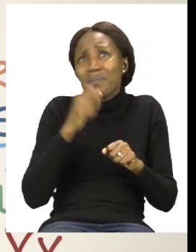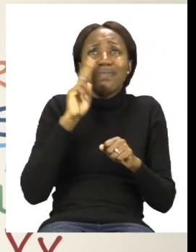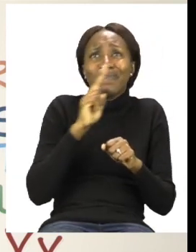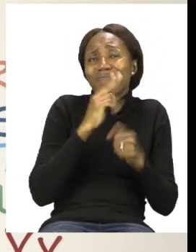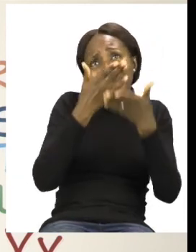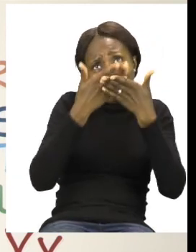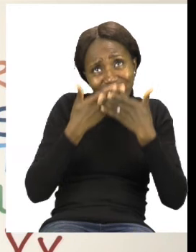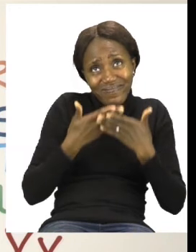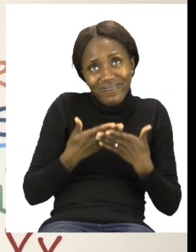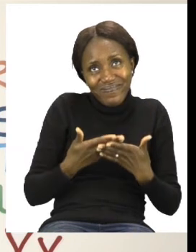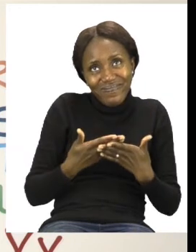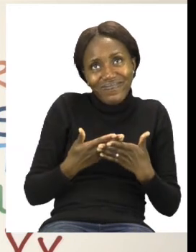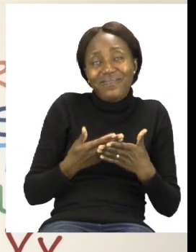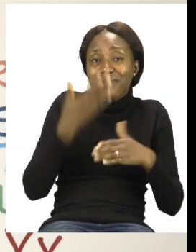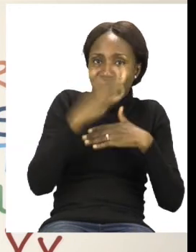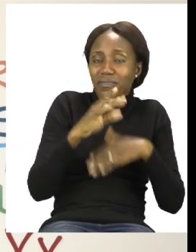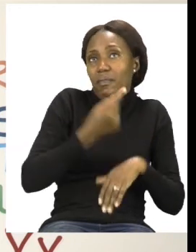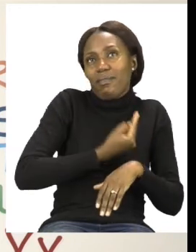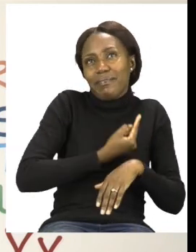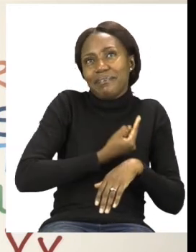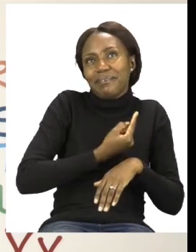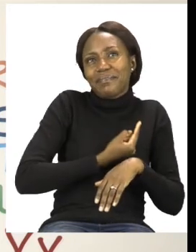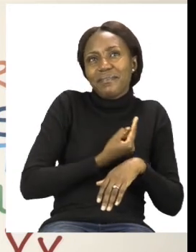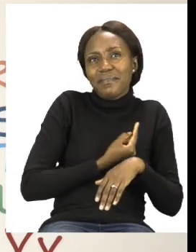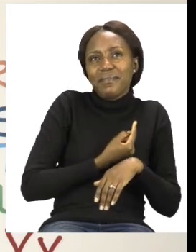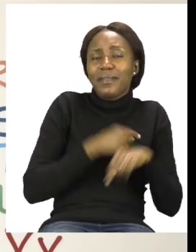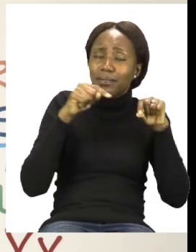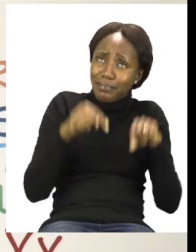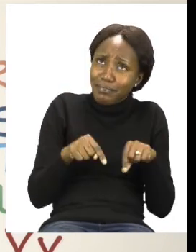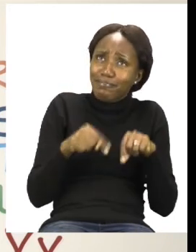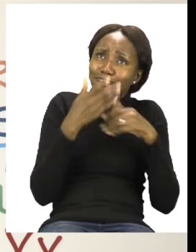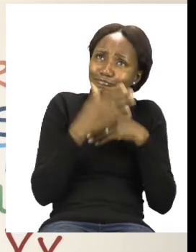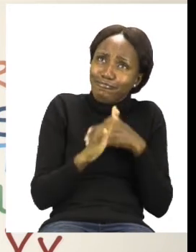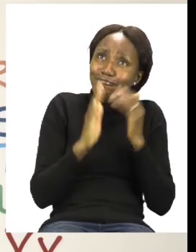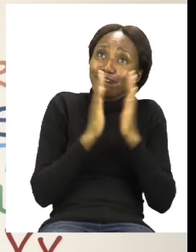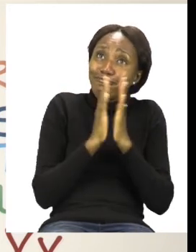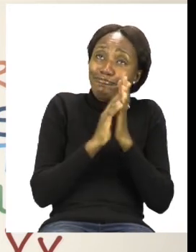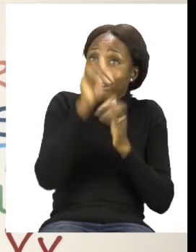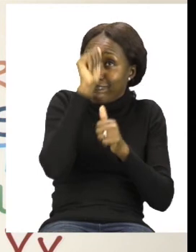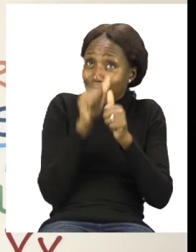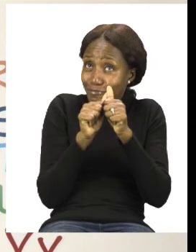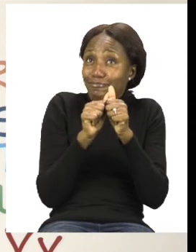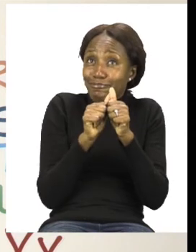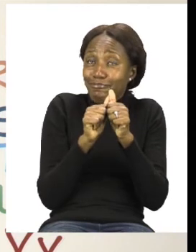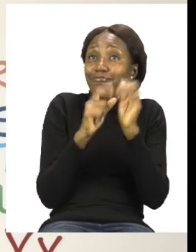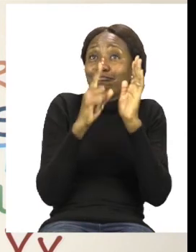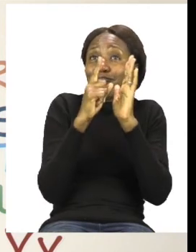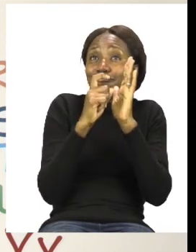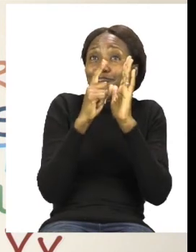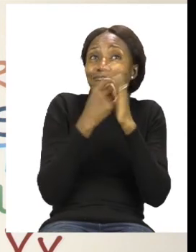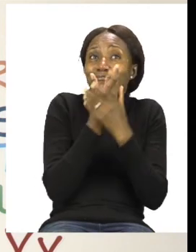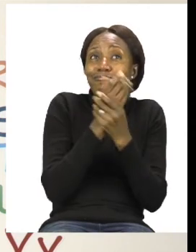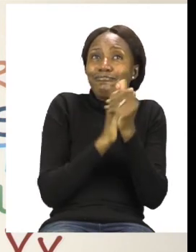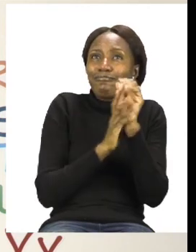your work by yourself. Now that we are done, we need to sanitize. Remember, when we